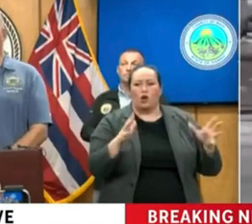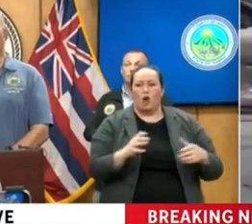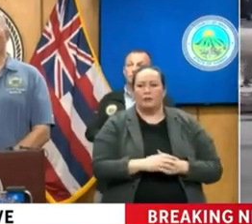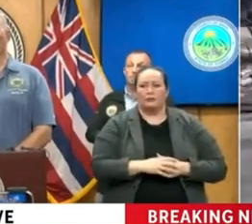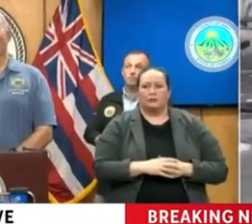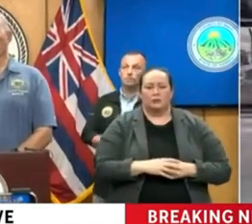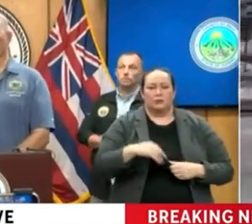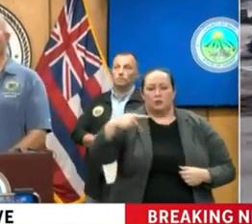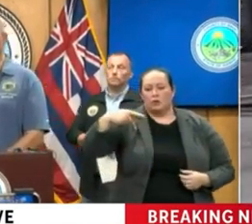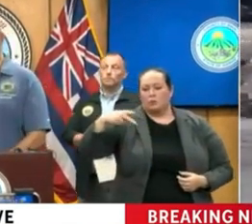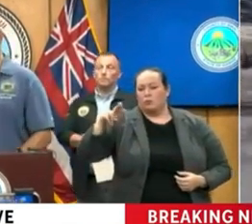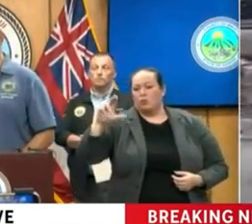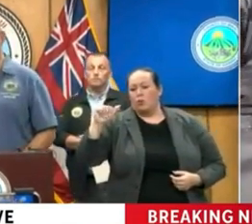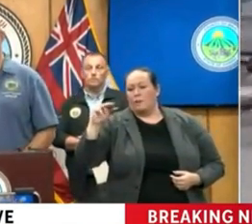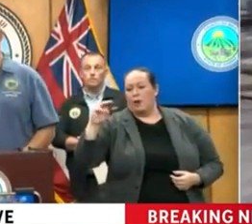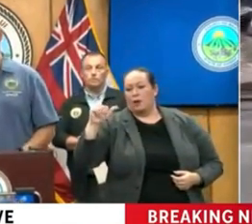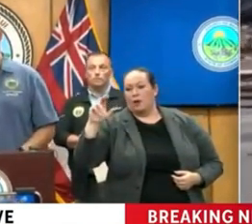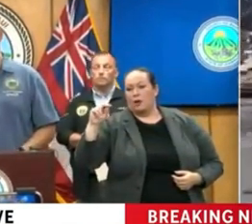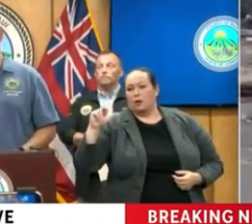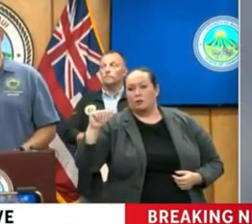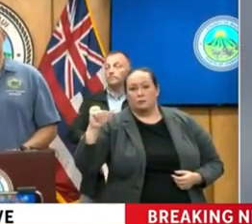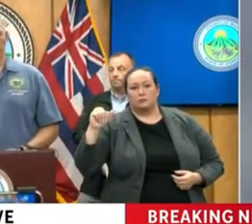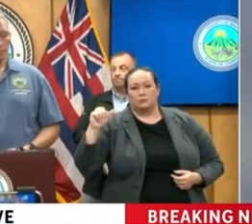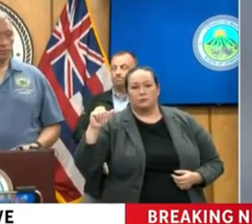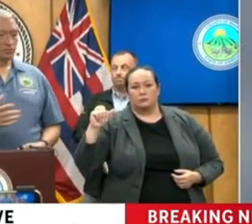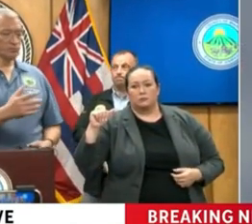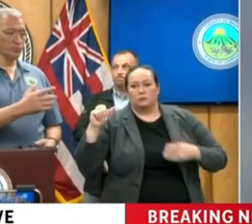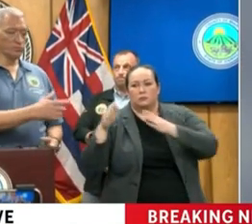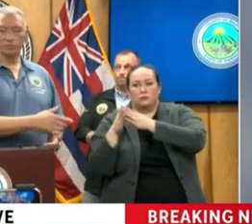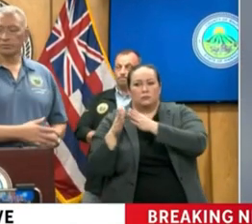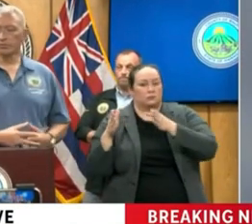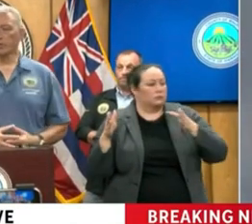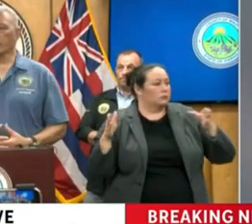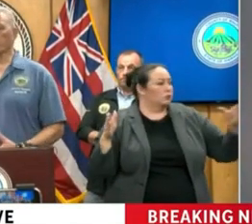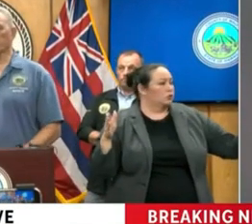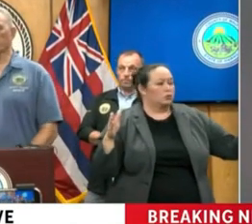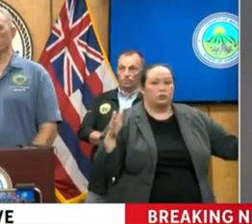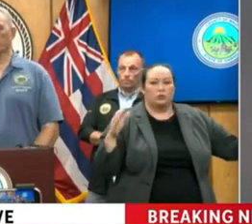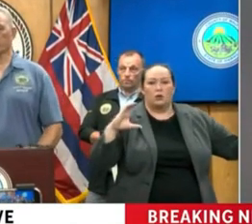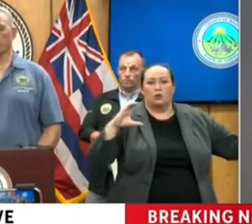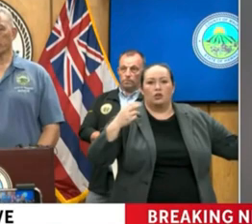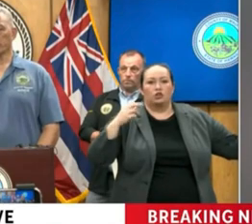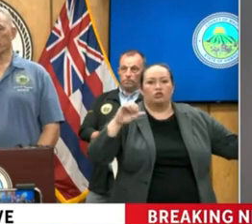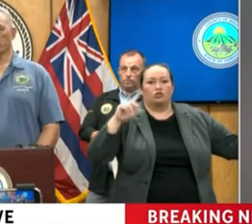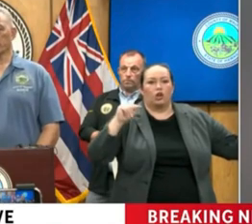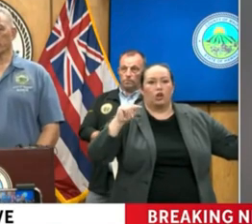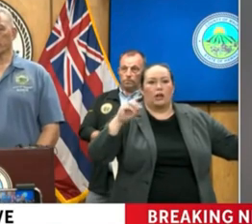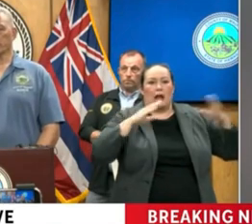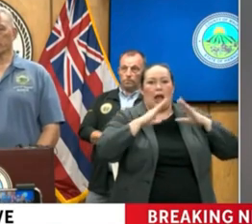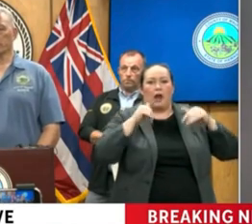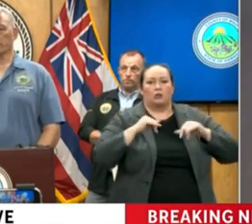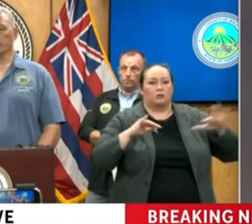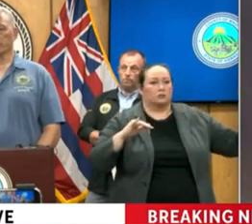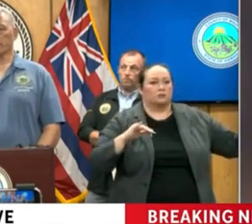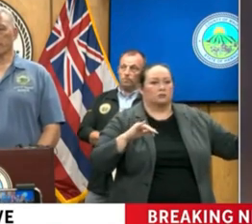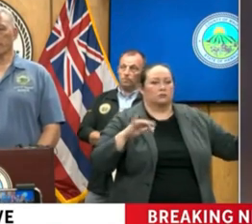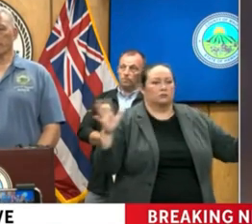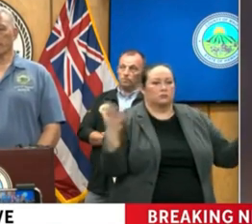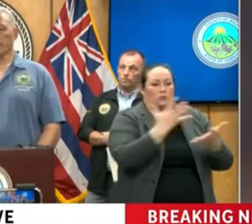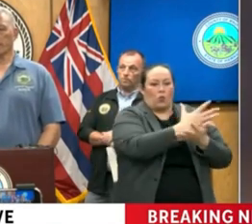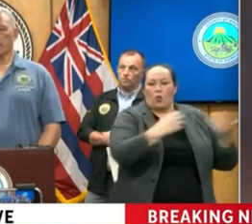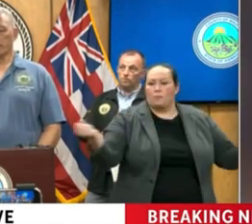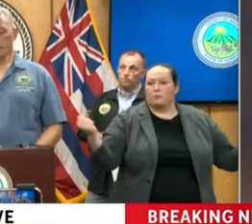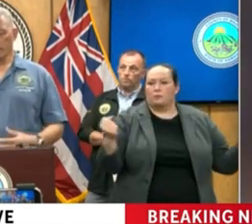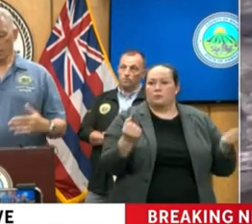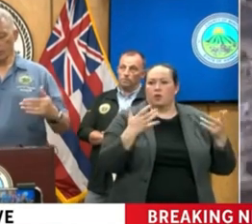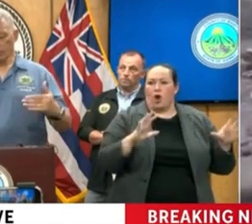From Pua Mana to the charred house. How about going on Mauka? Like, Lahaina